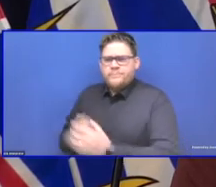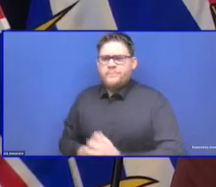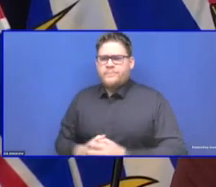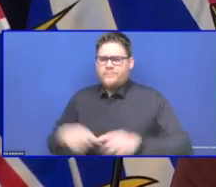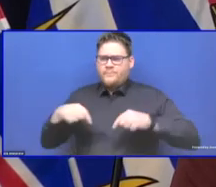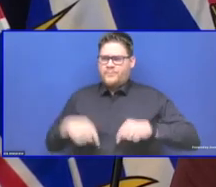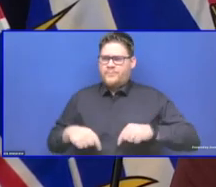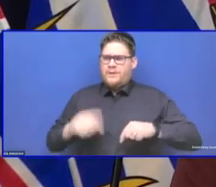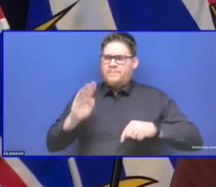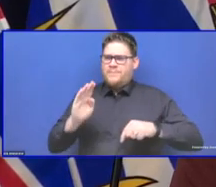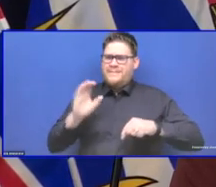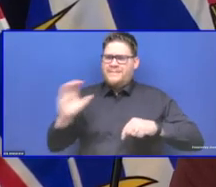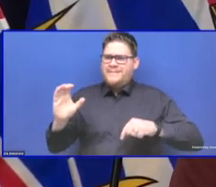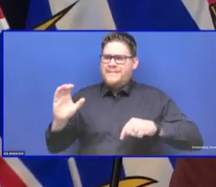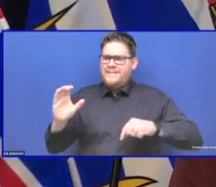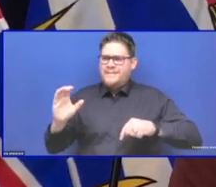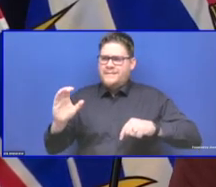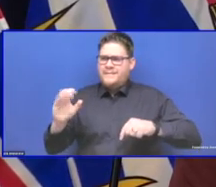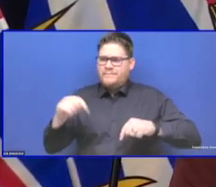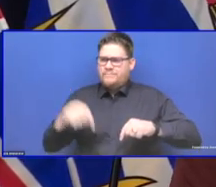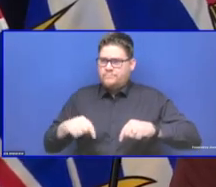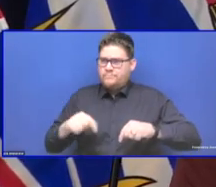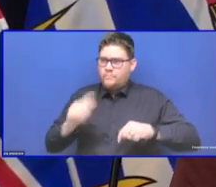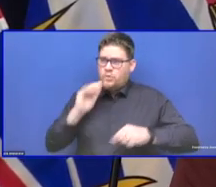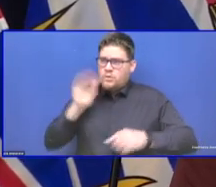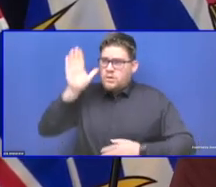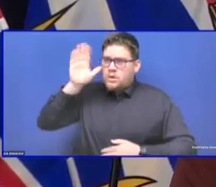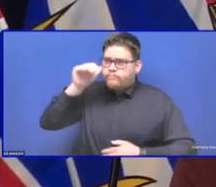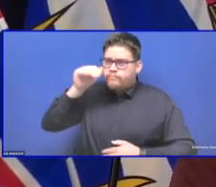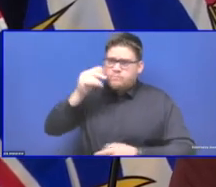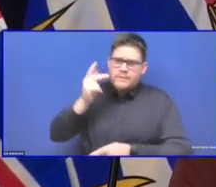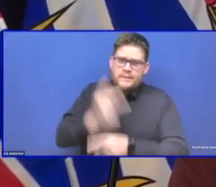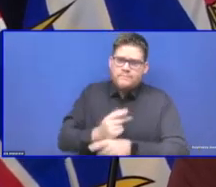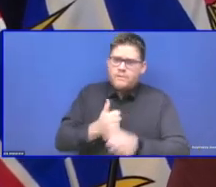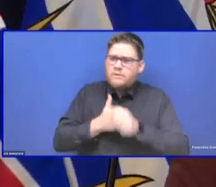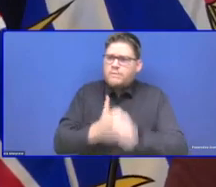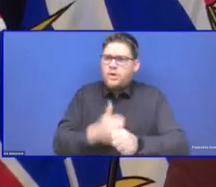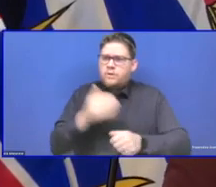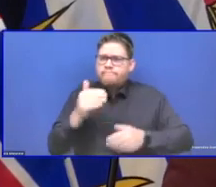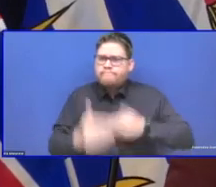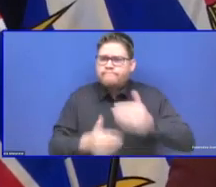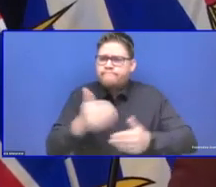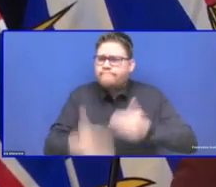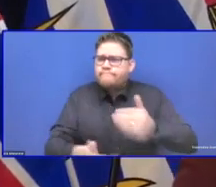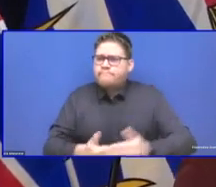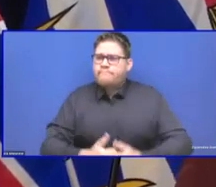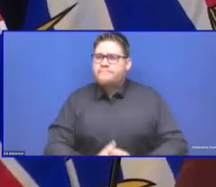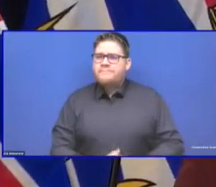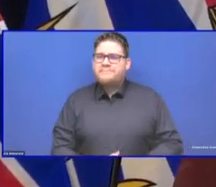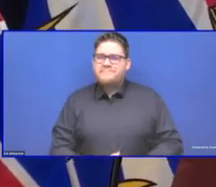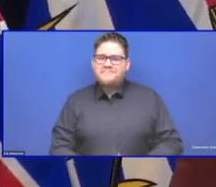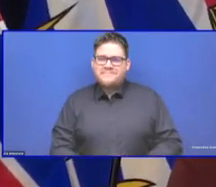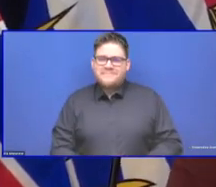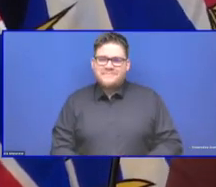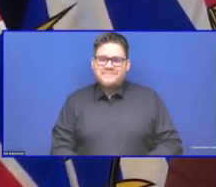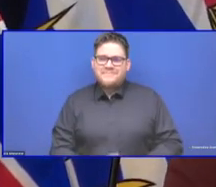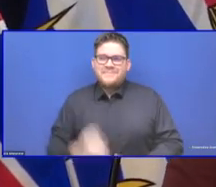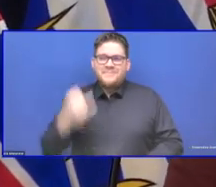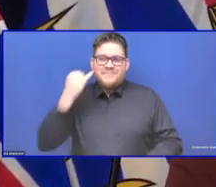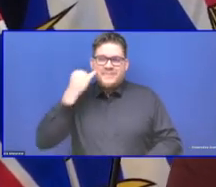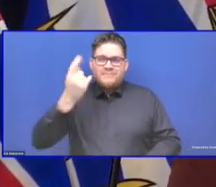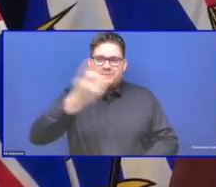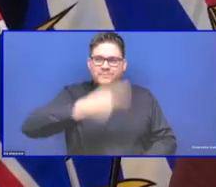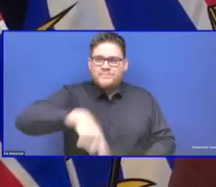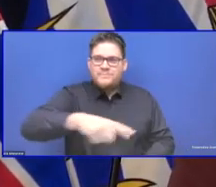a considerable number of these employees do remain unvaccinated. MS. Yeah, I will start with that because it is my order.